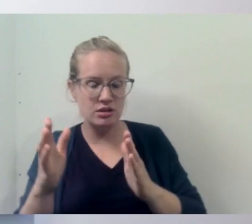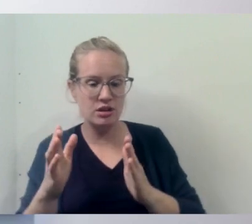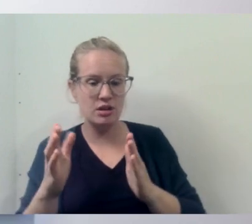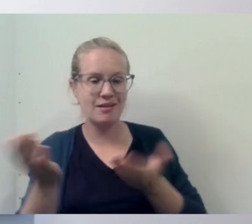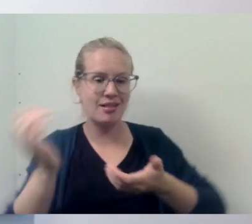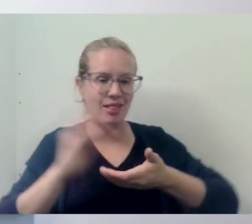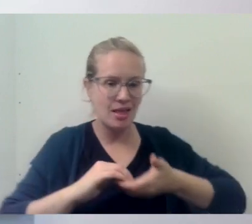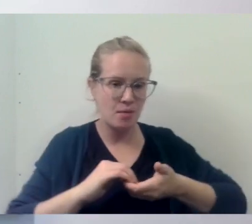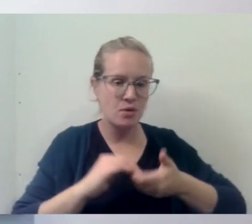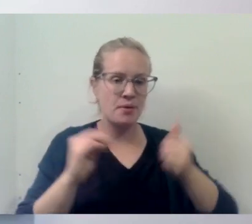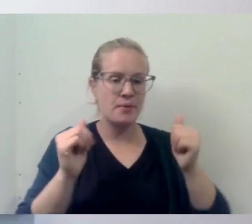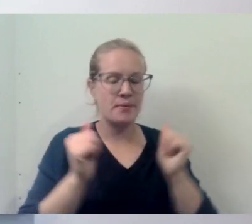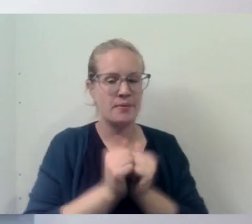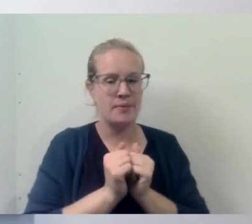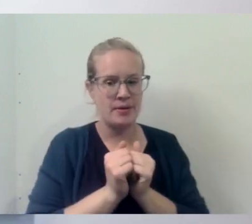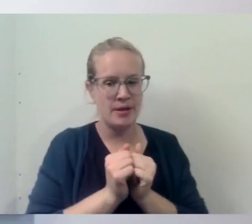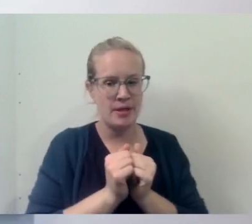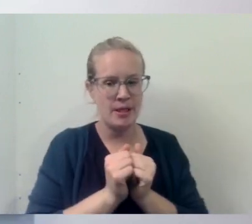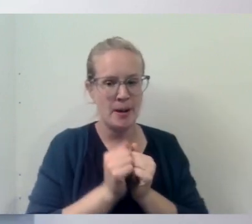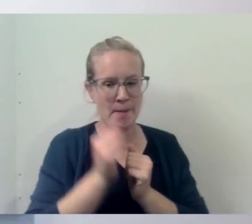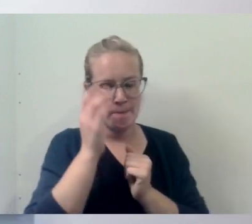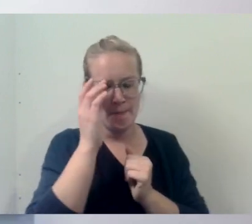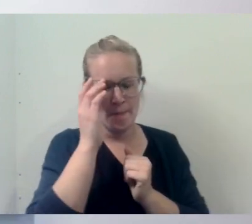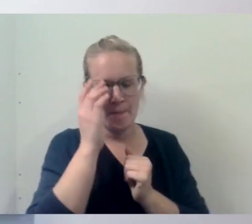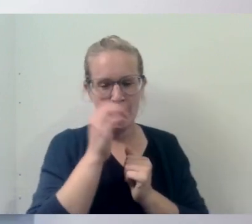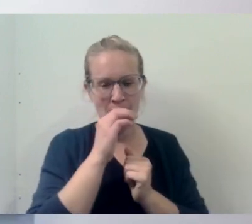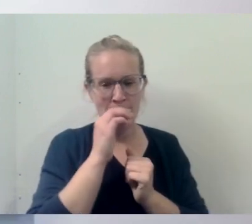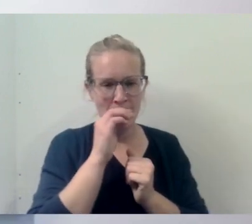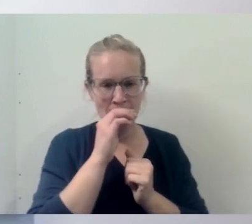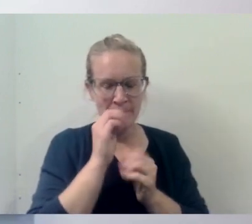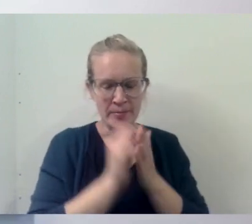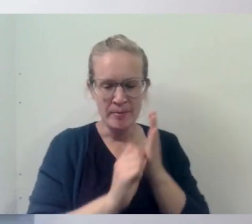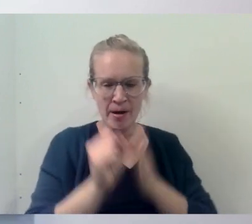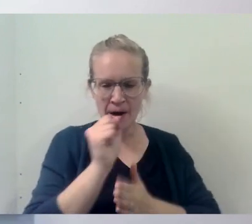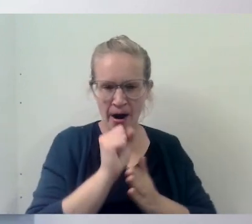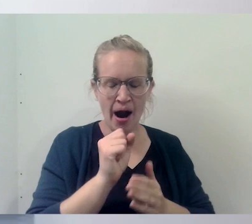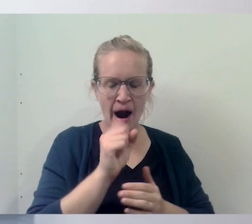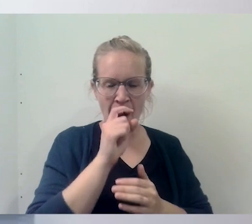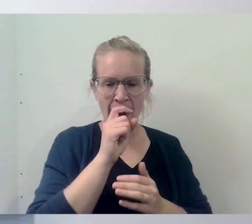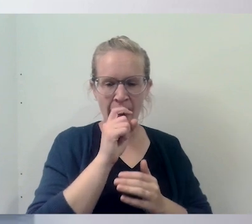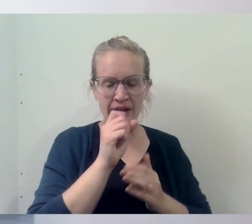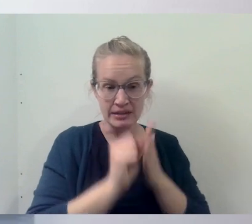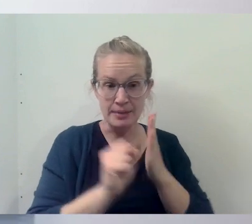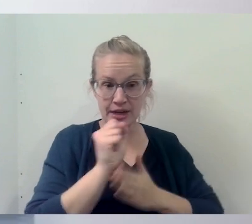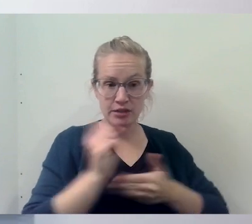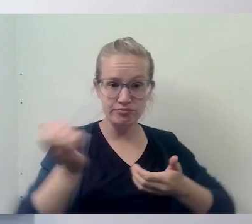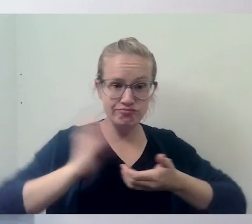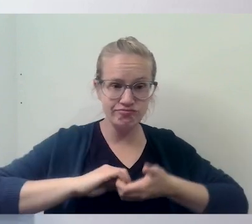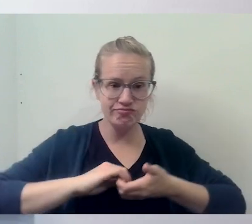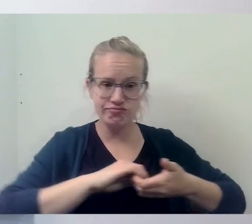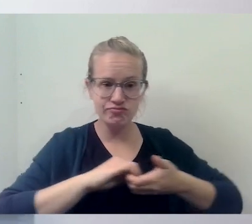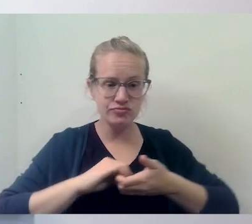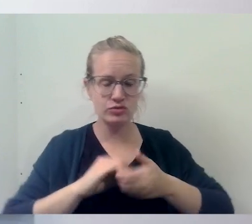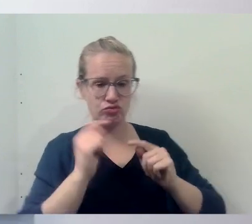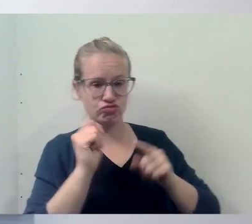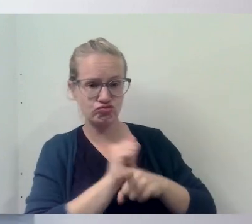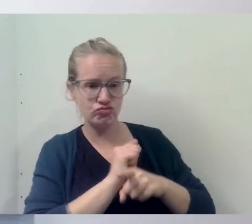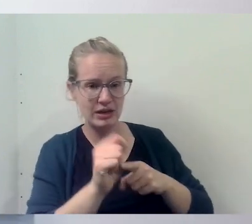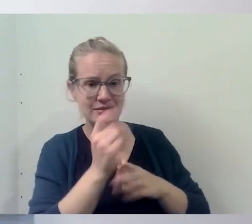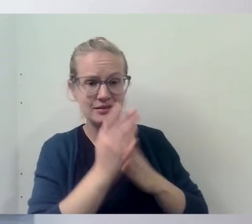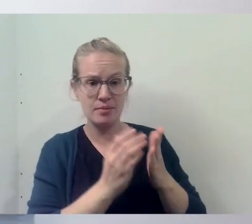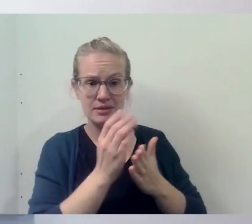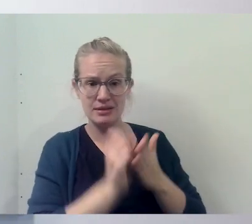collaborate together, uh, with, you know, the seminaries to actually, um, train some of the